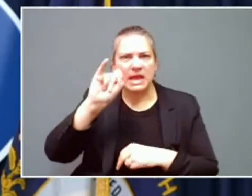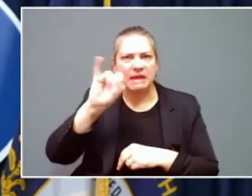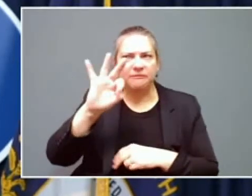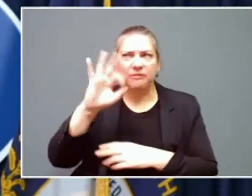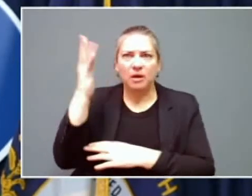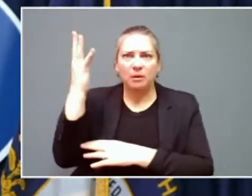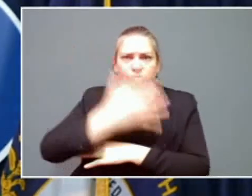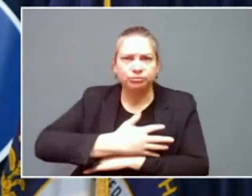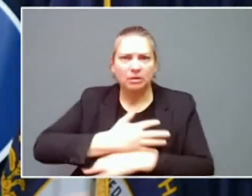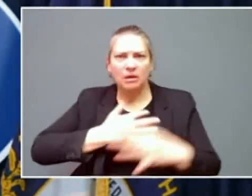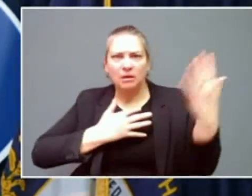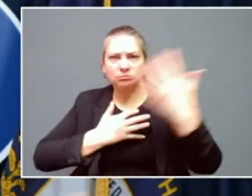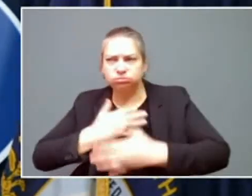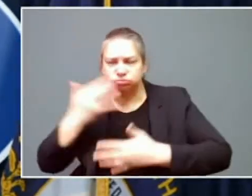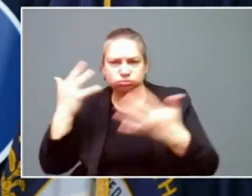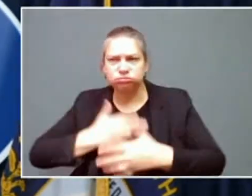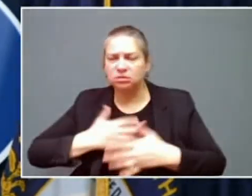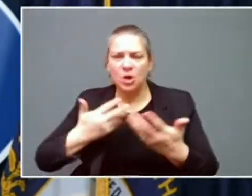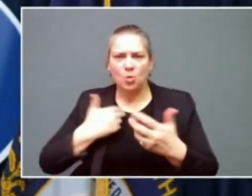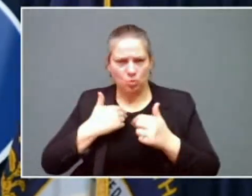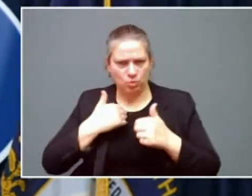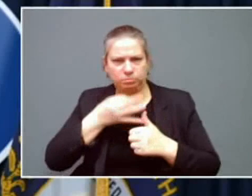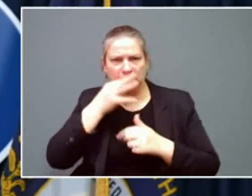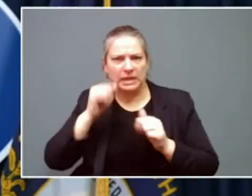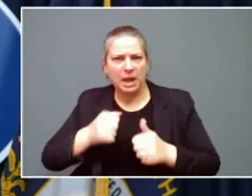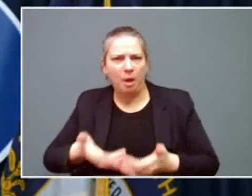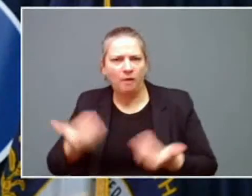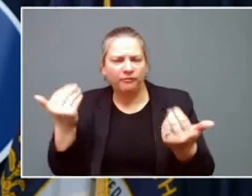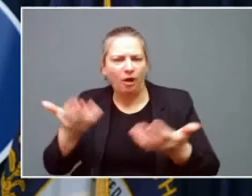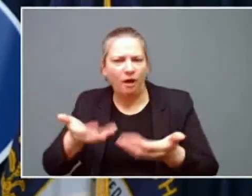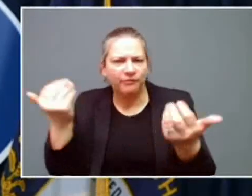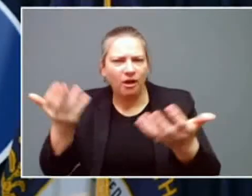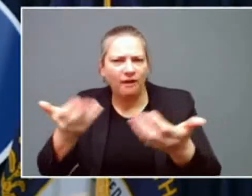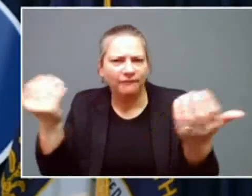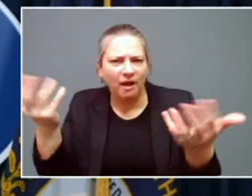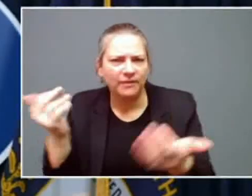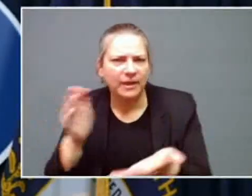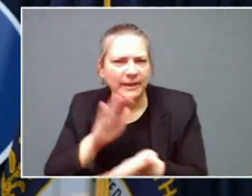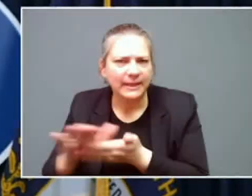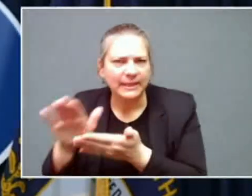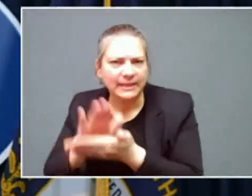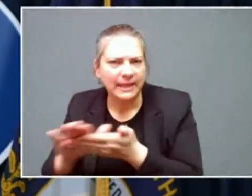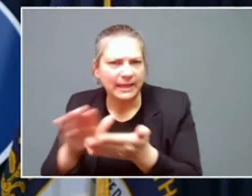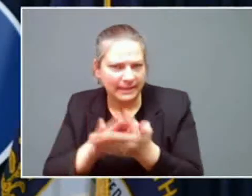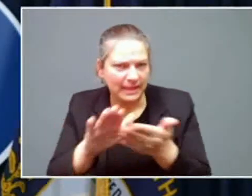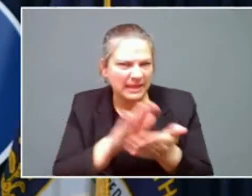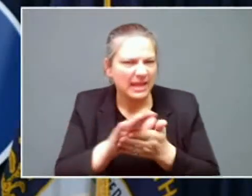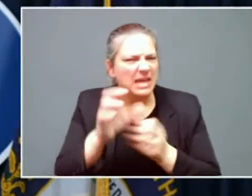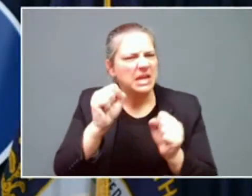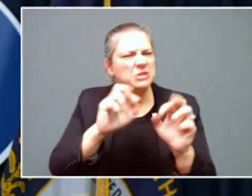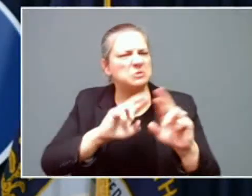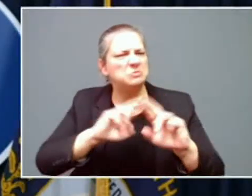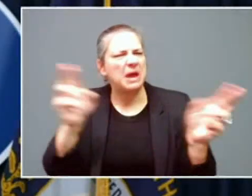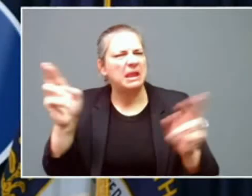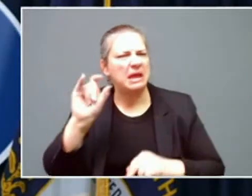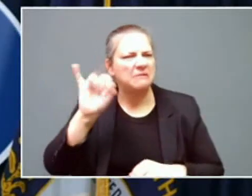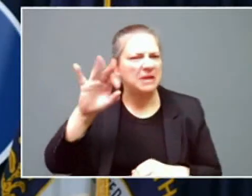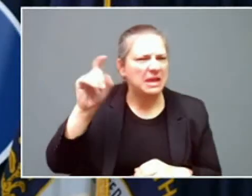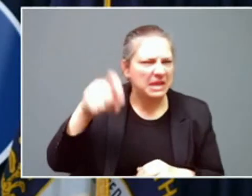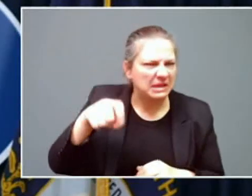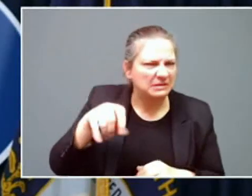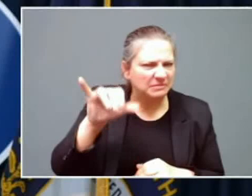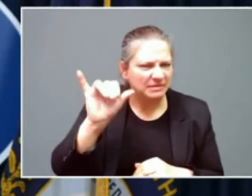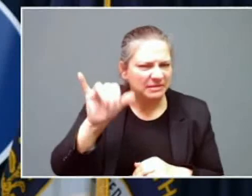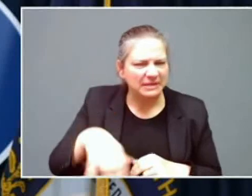facilitate the traffic ability, and then it's a forward-phased operation from there. Having said